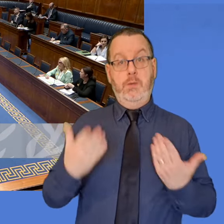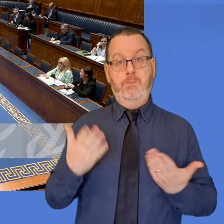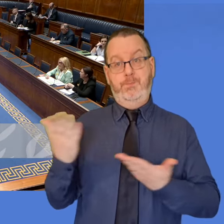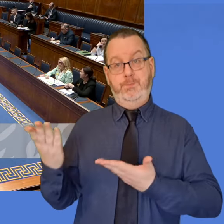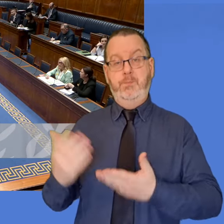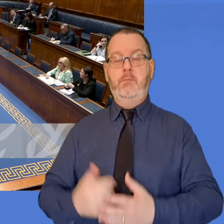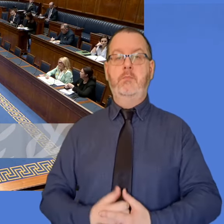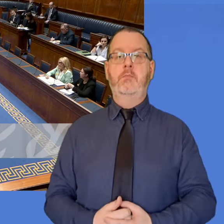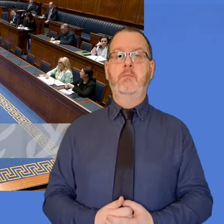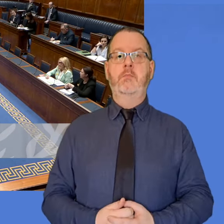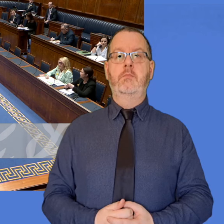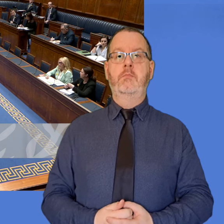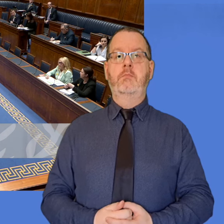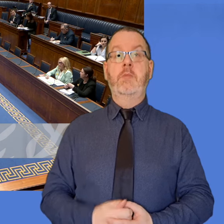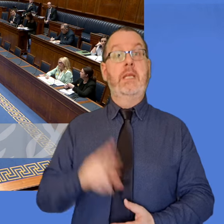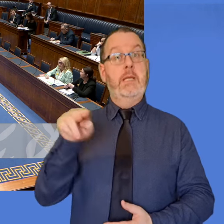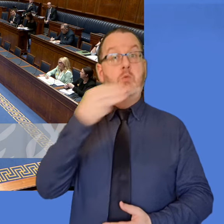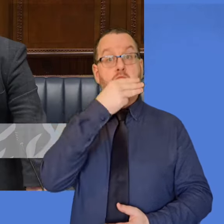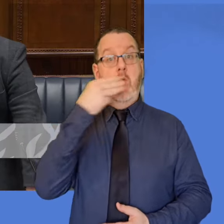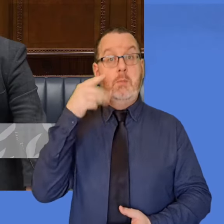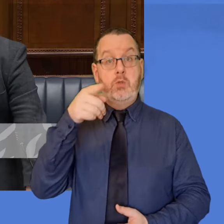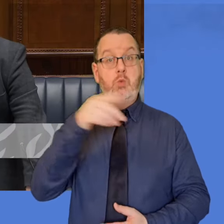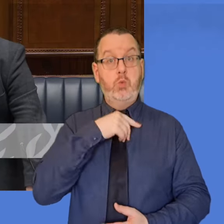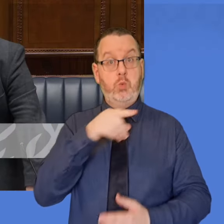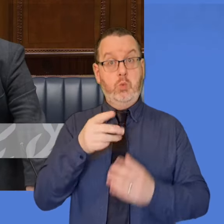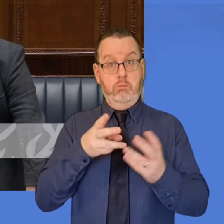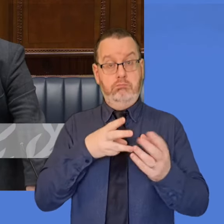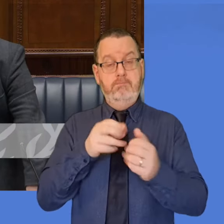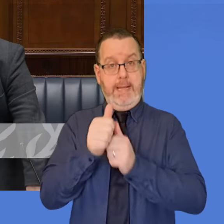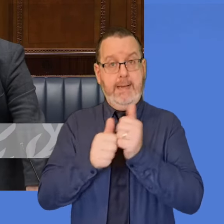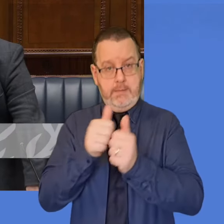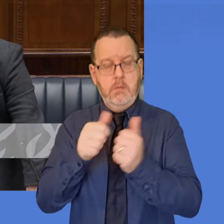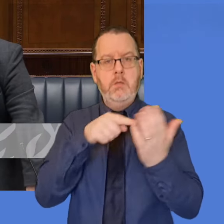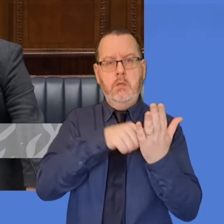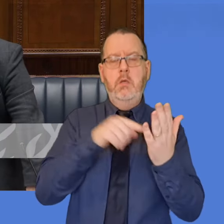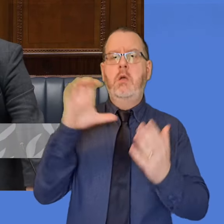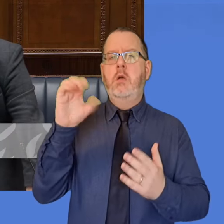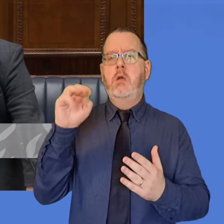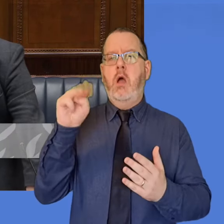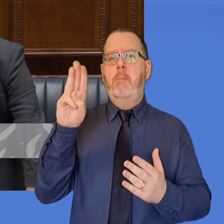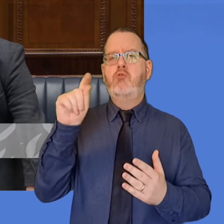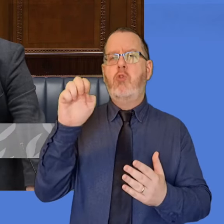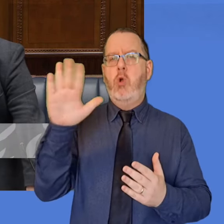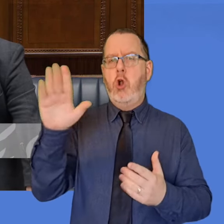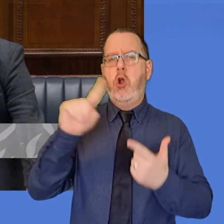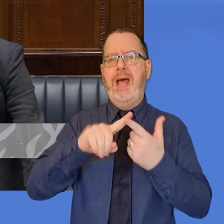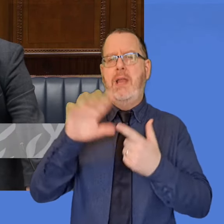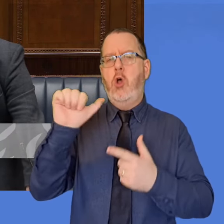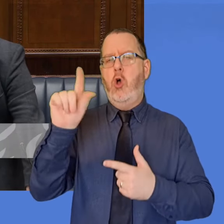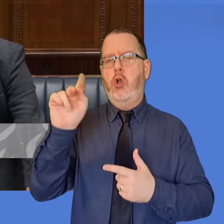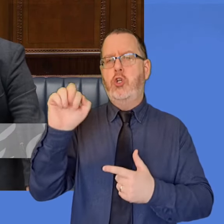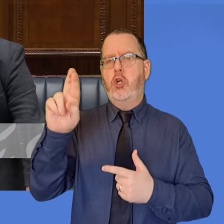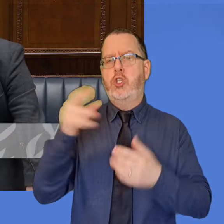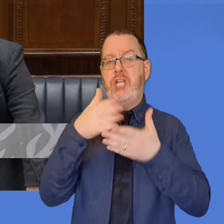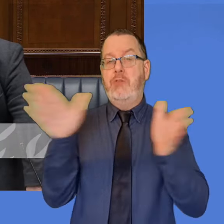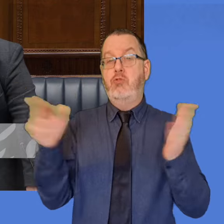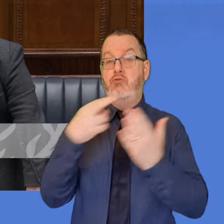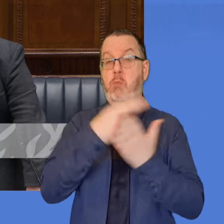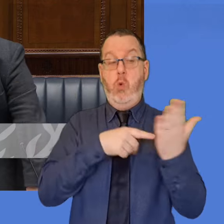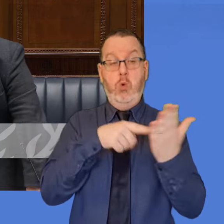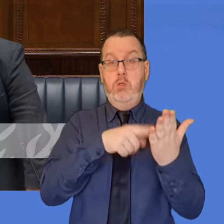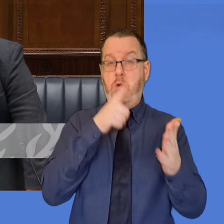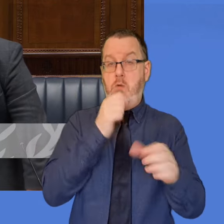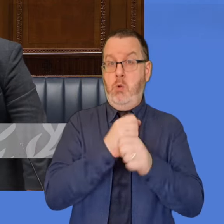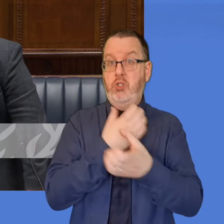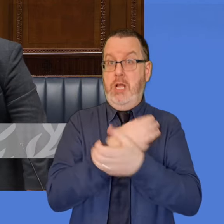will you give a commitment to factor in the recommendations of the Comptroller and Auditor Jenner's report on child poverty issued today